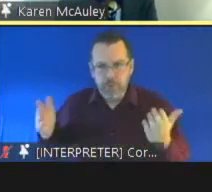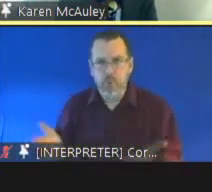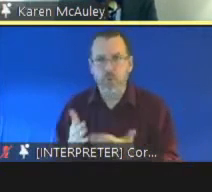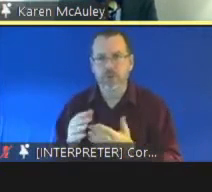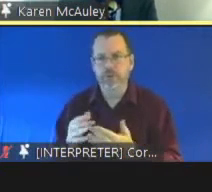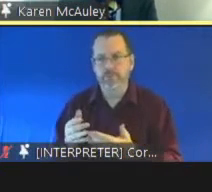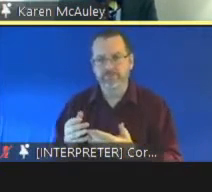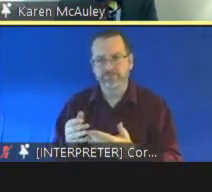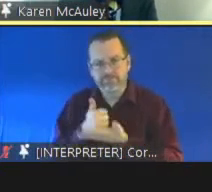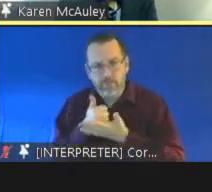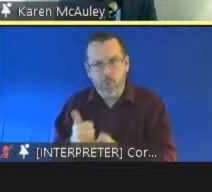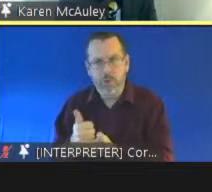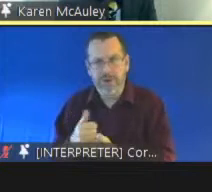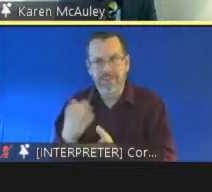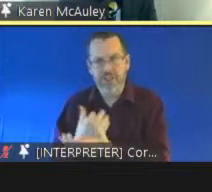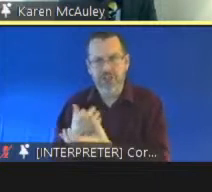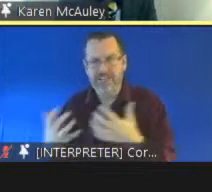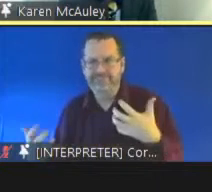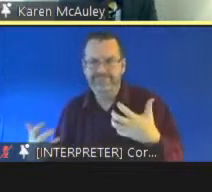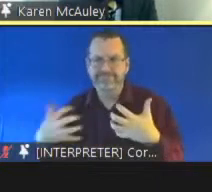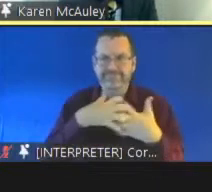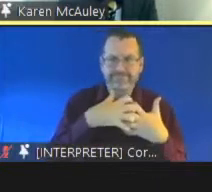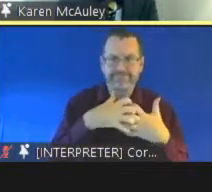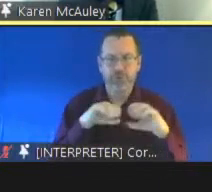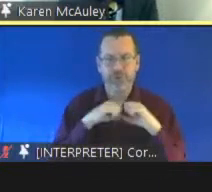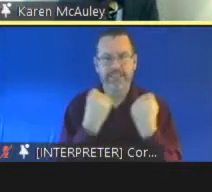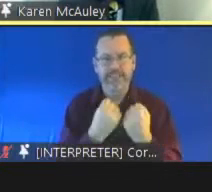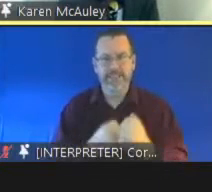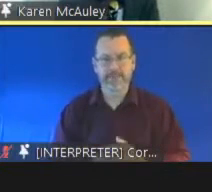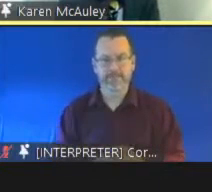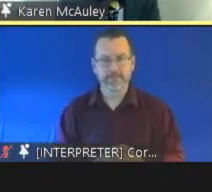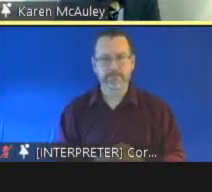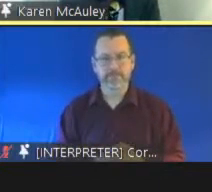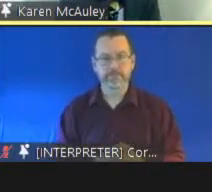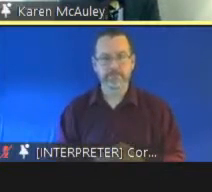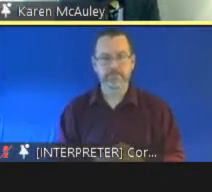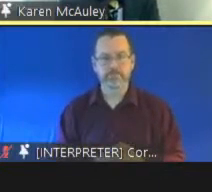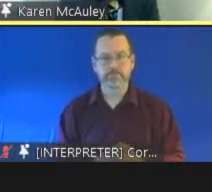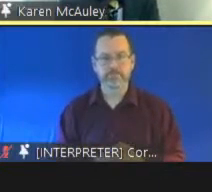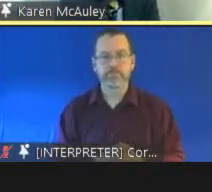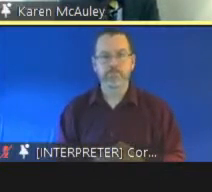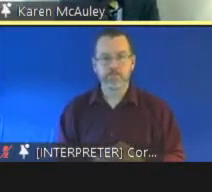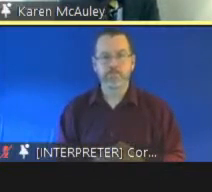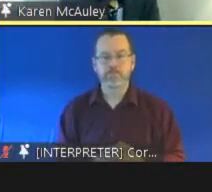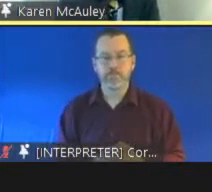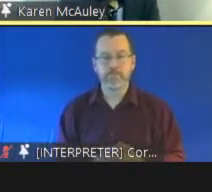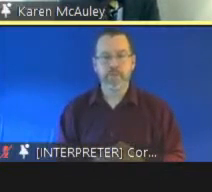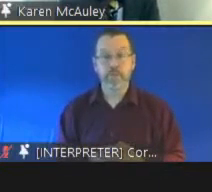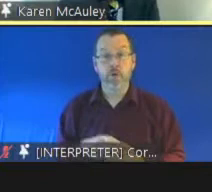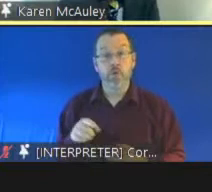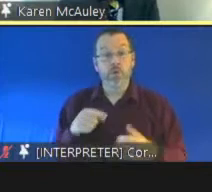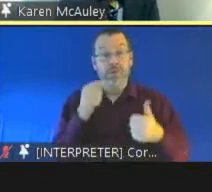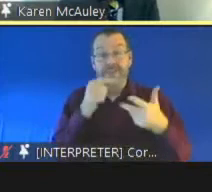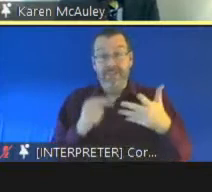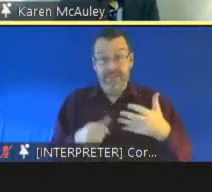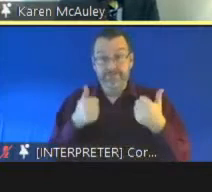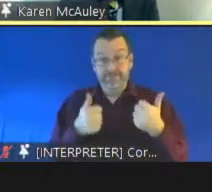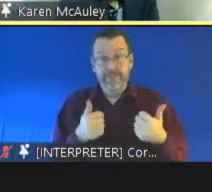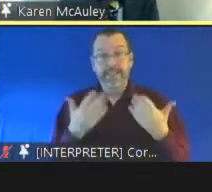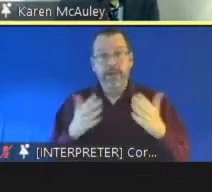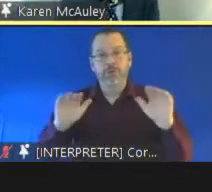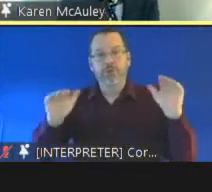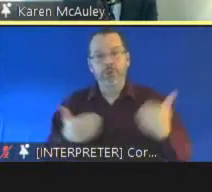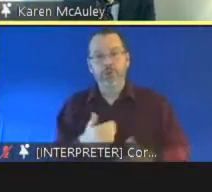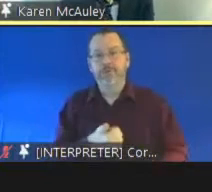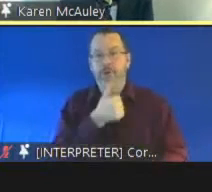the child's reintegration into society. With these child rights based points in mind I'd like to introduce our first